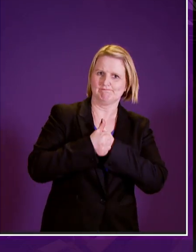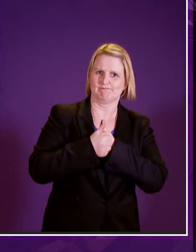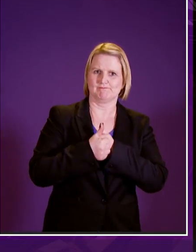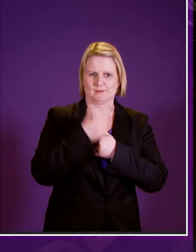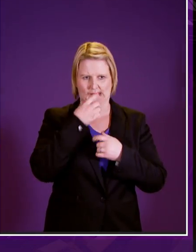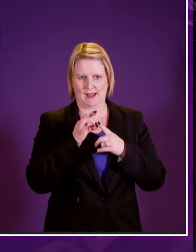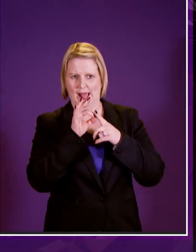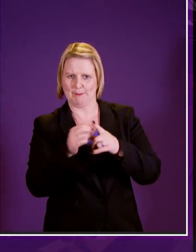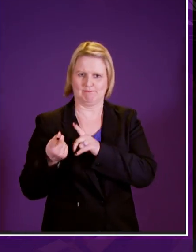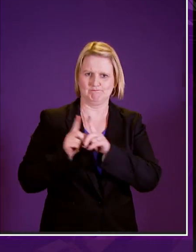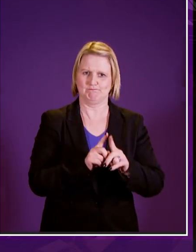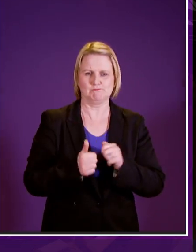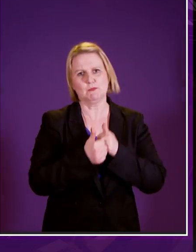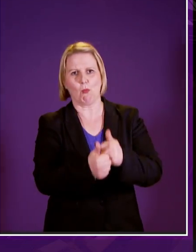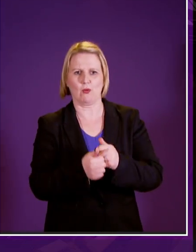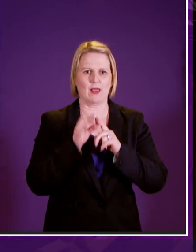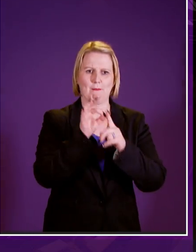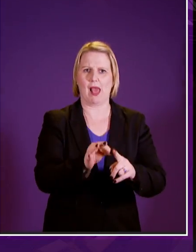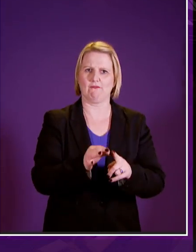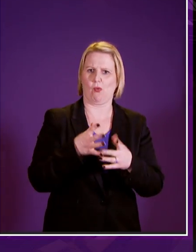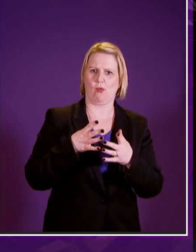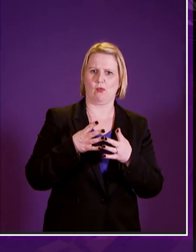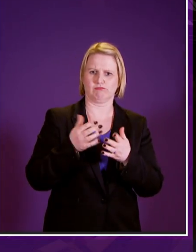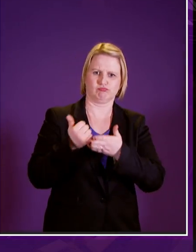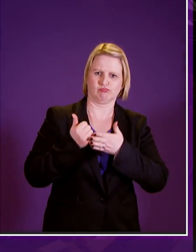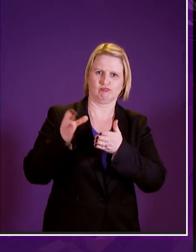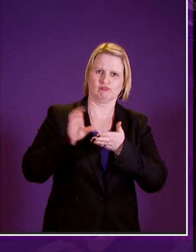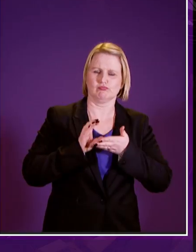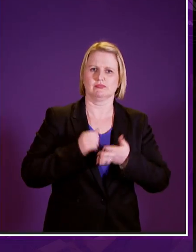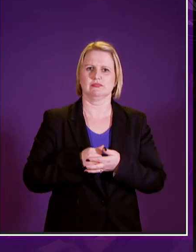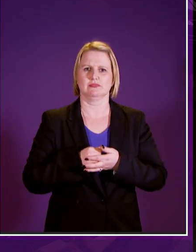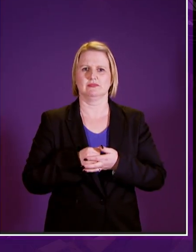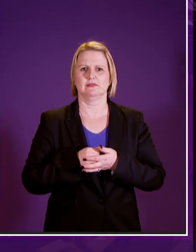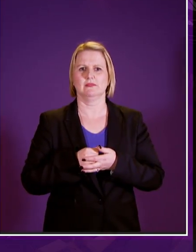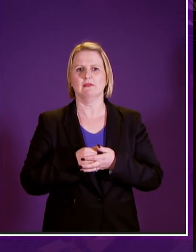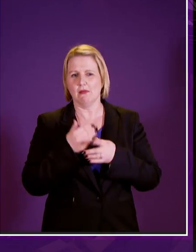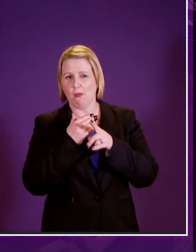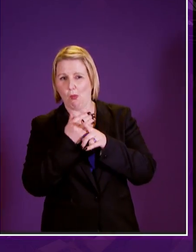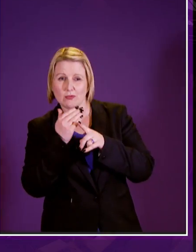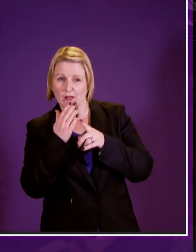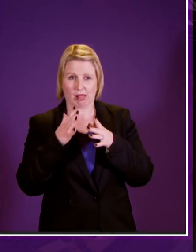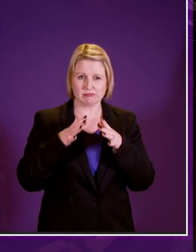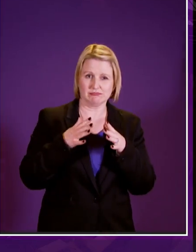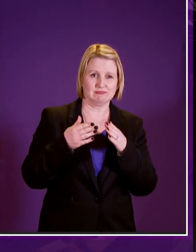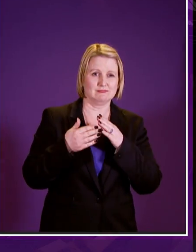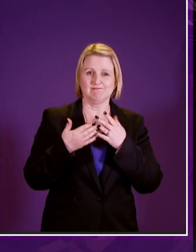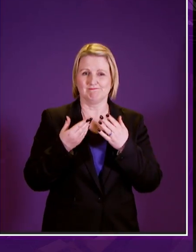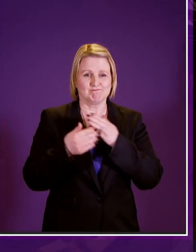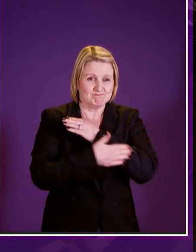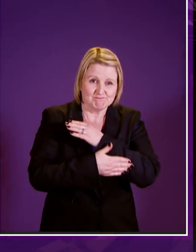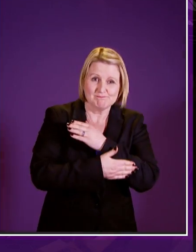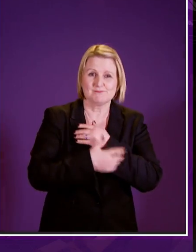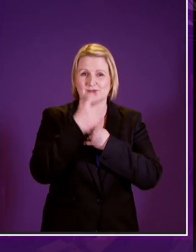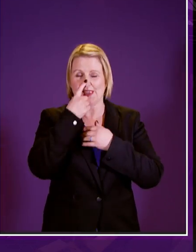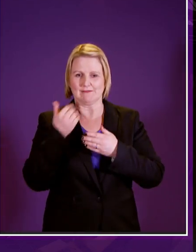assistance and protections against means testing of winter fuel fuel payments moves beyond what exists